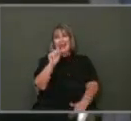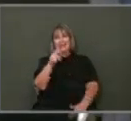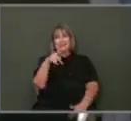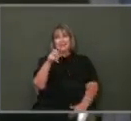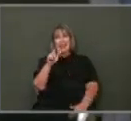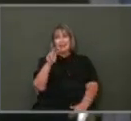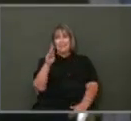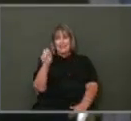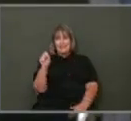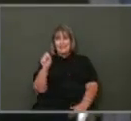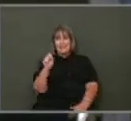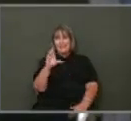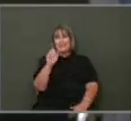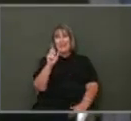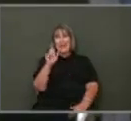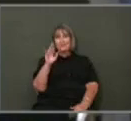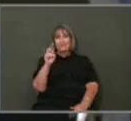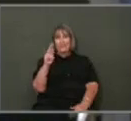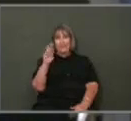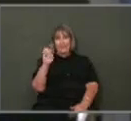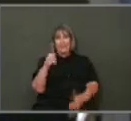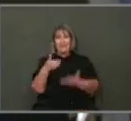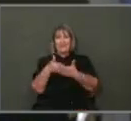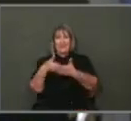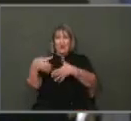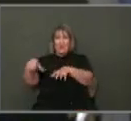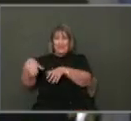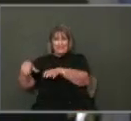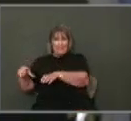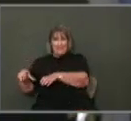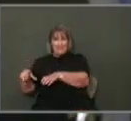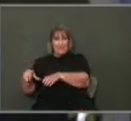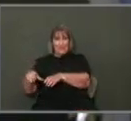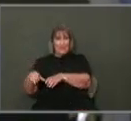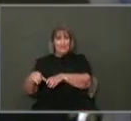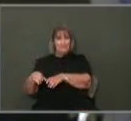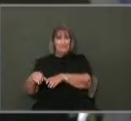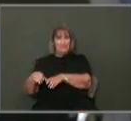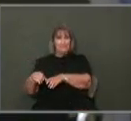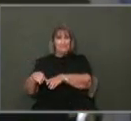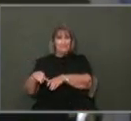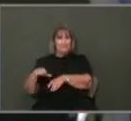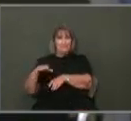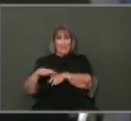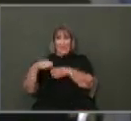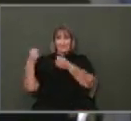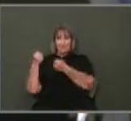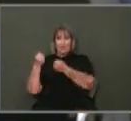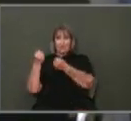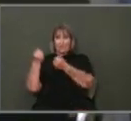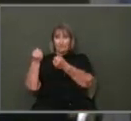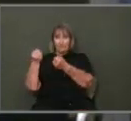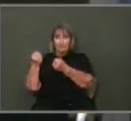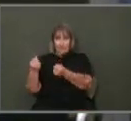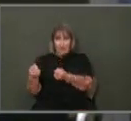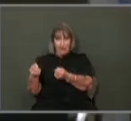Shopping Center, going on Castorville by the cemetery, as soon as I get out of my home and I go towards